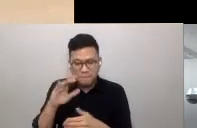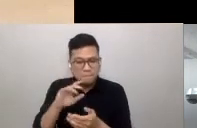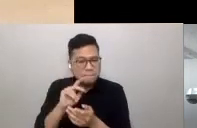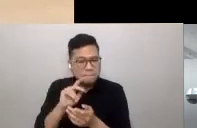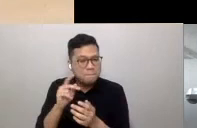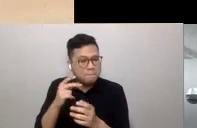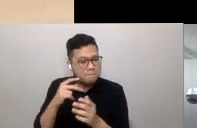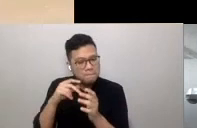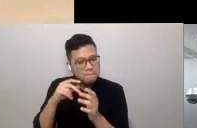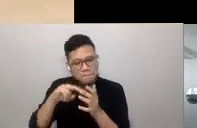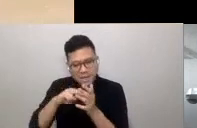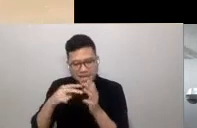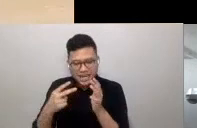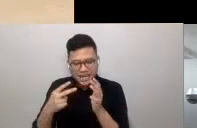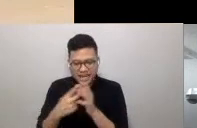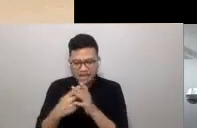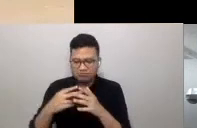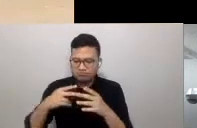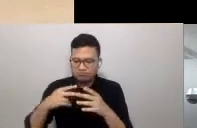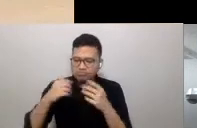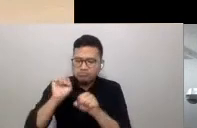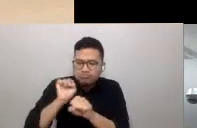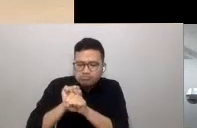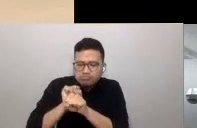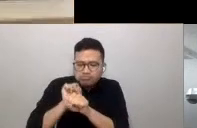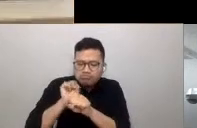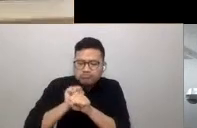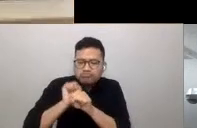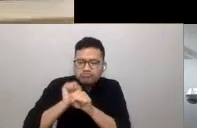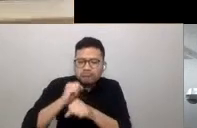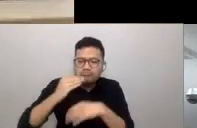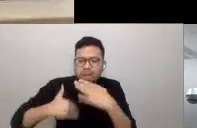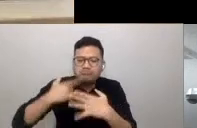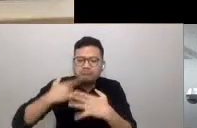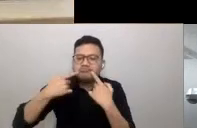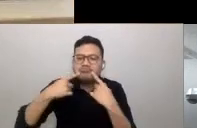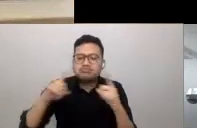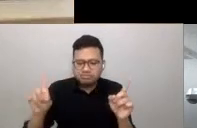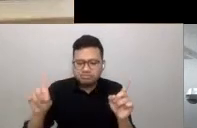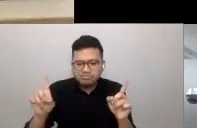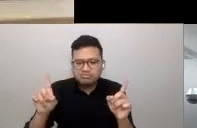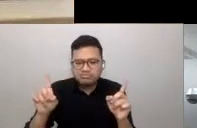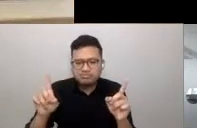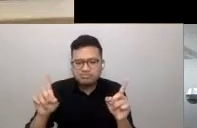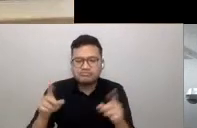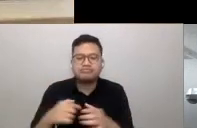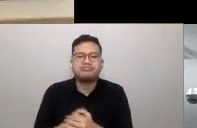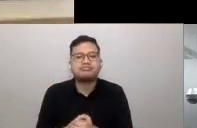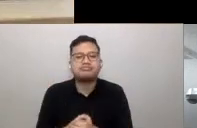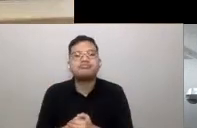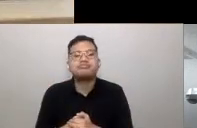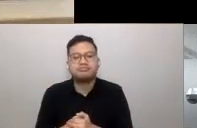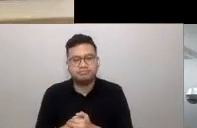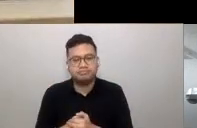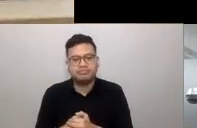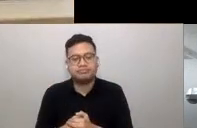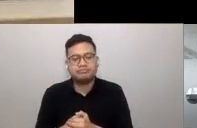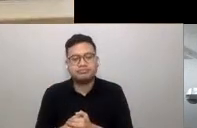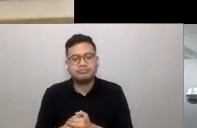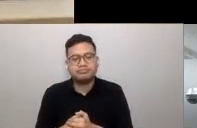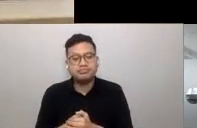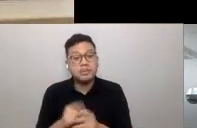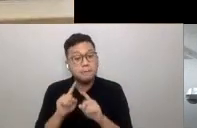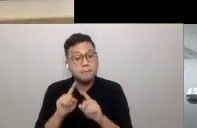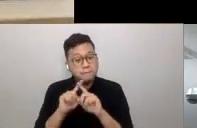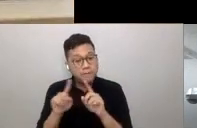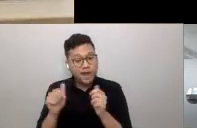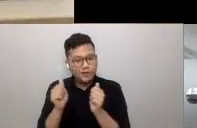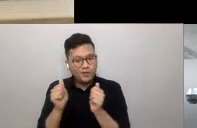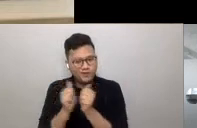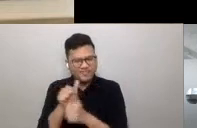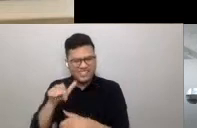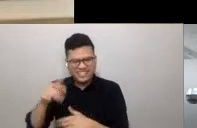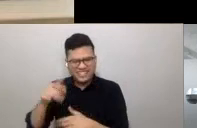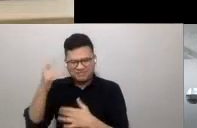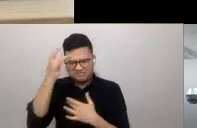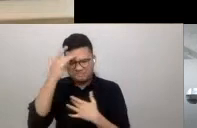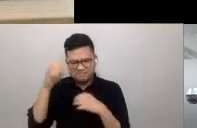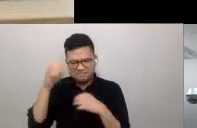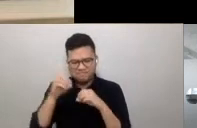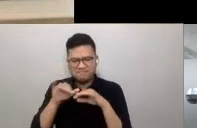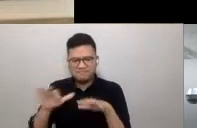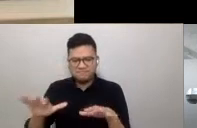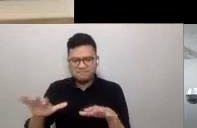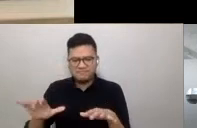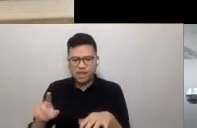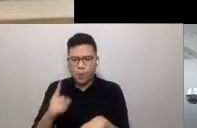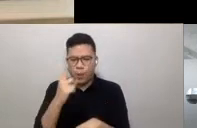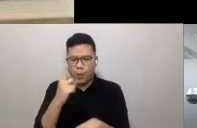enhance revenue of the corporation, group, or individual. But with the pandemic, a further